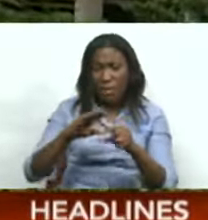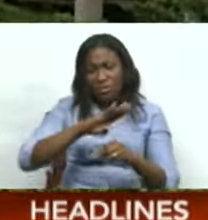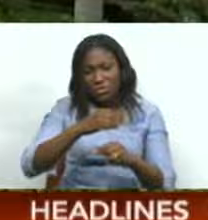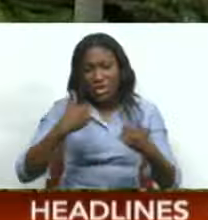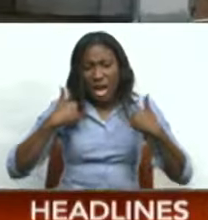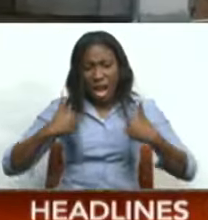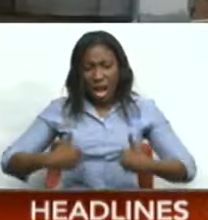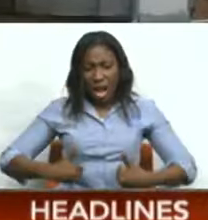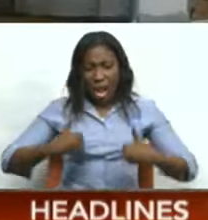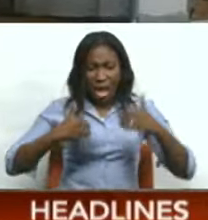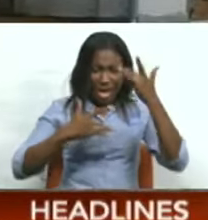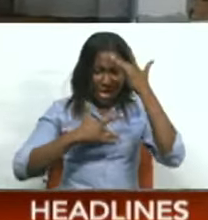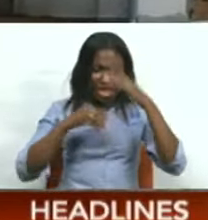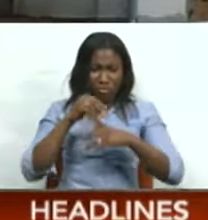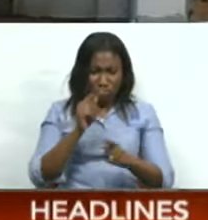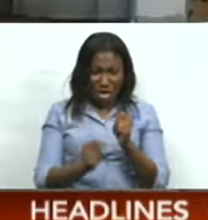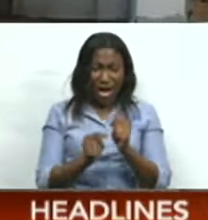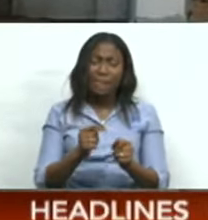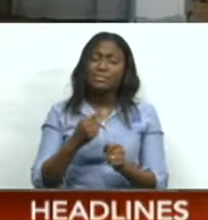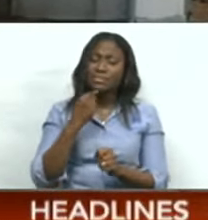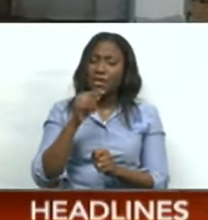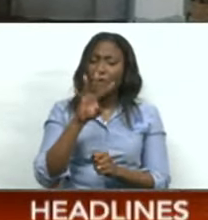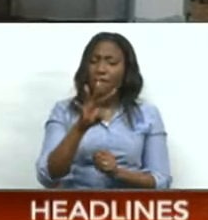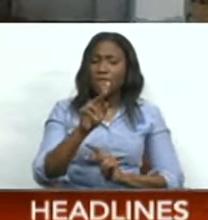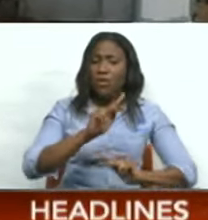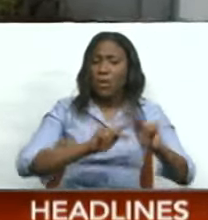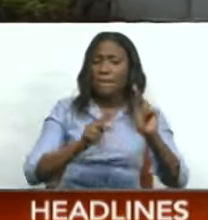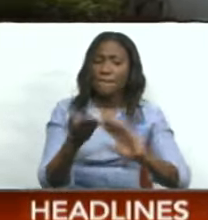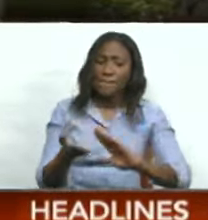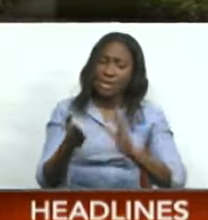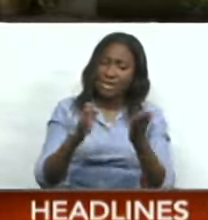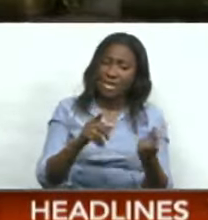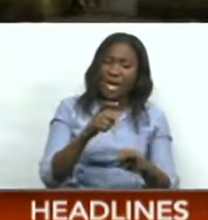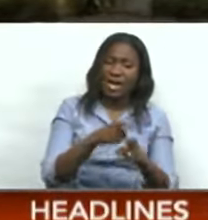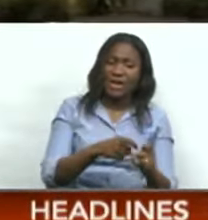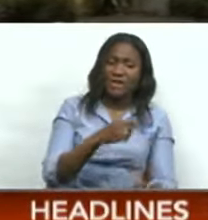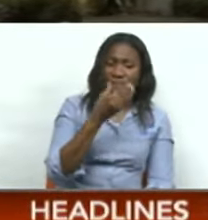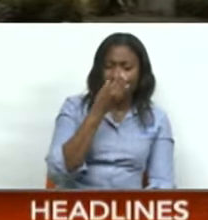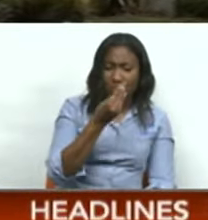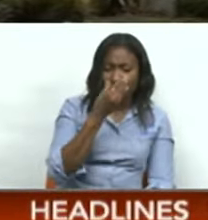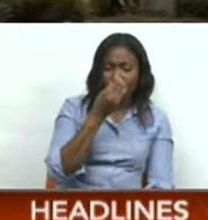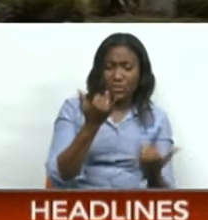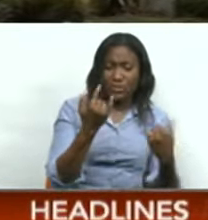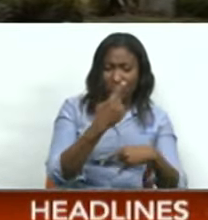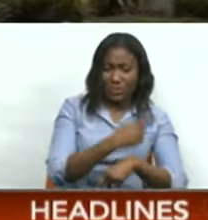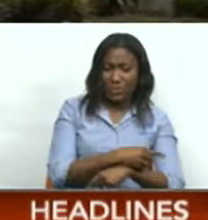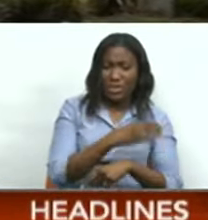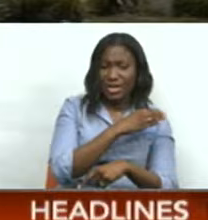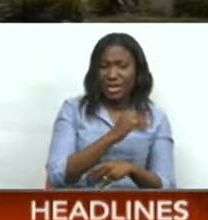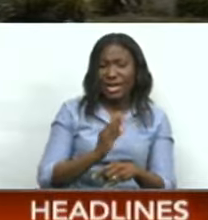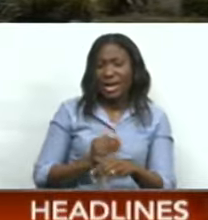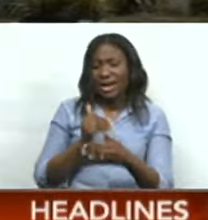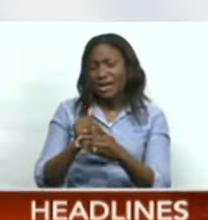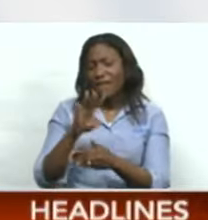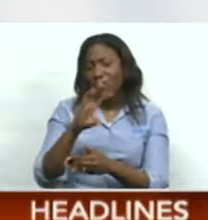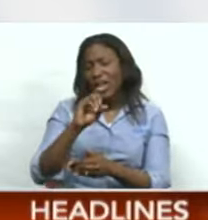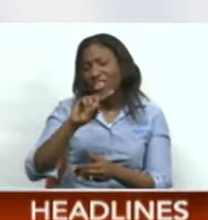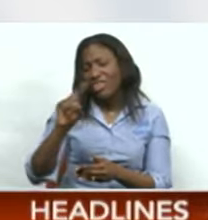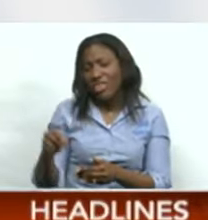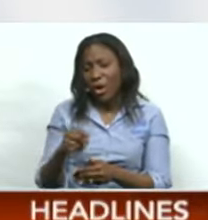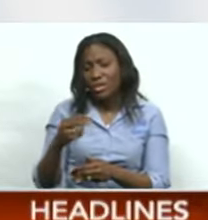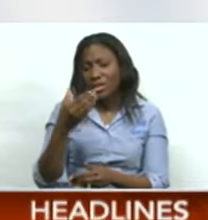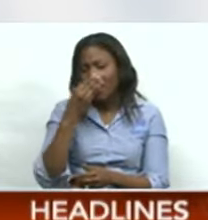country, the health ministry added that four people have died from influenza for the year to date, while nearly 40,000 flu